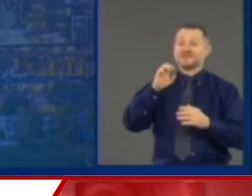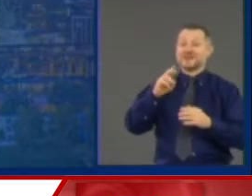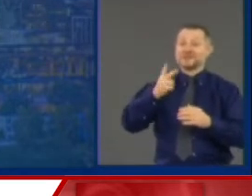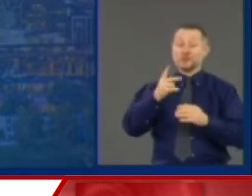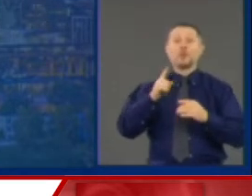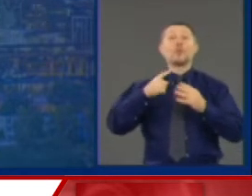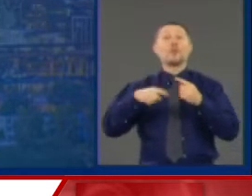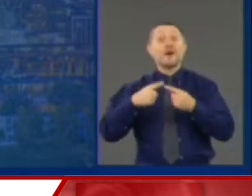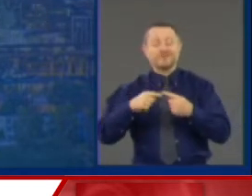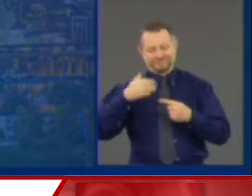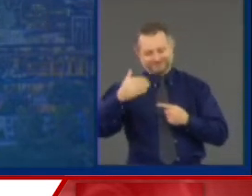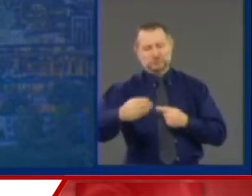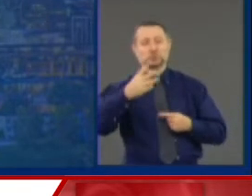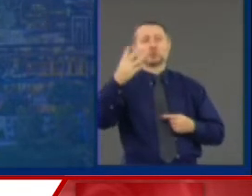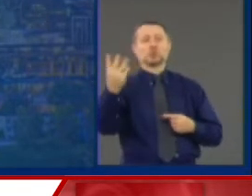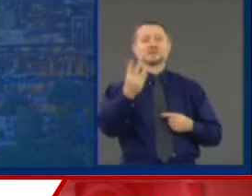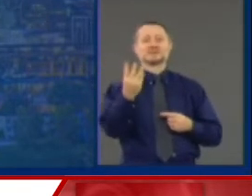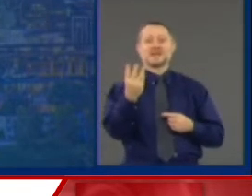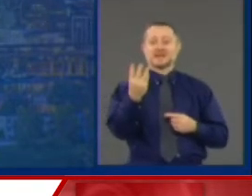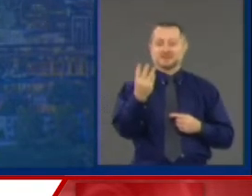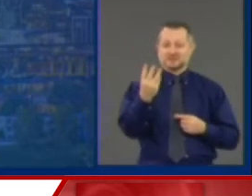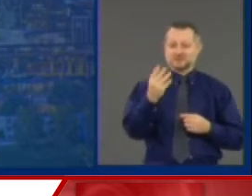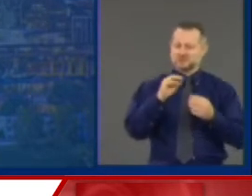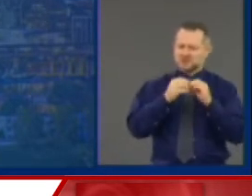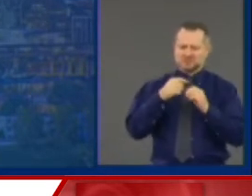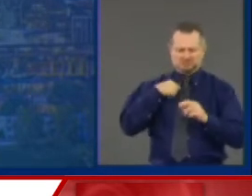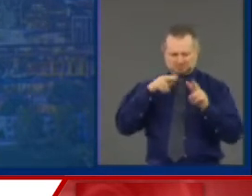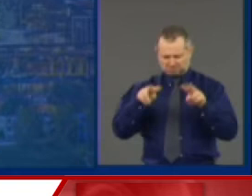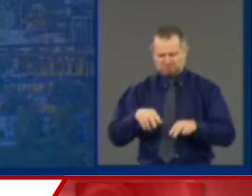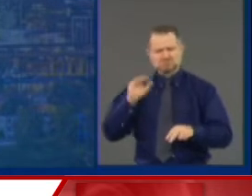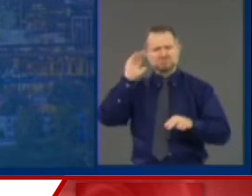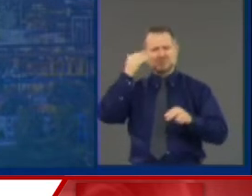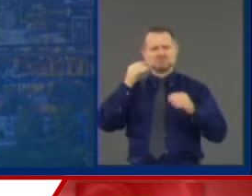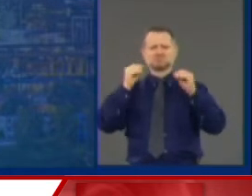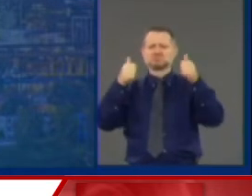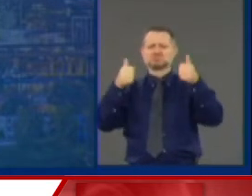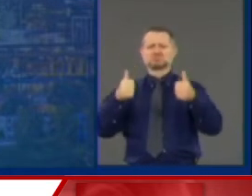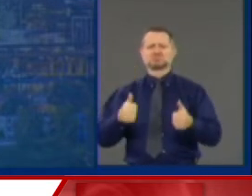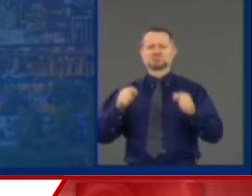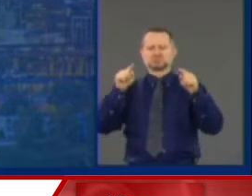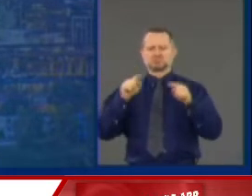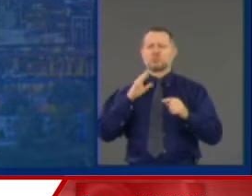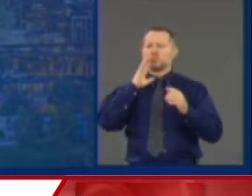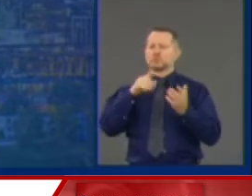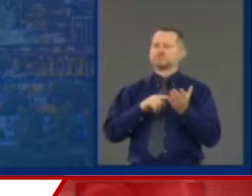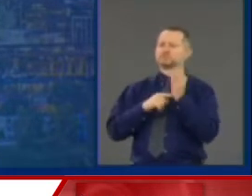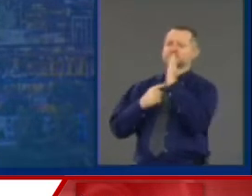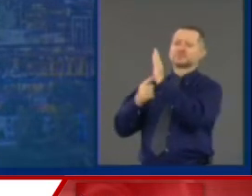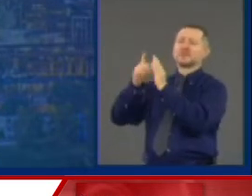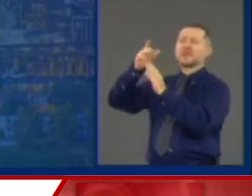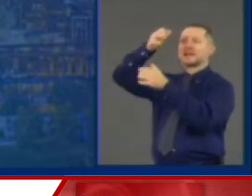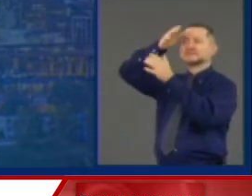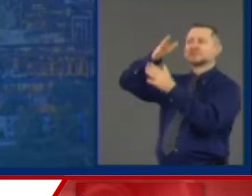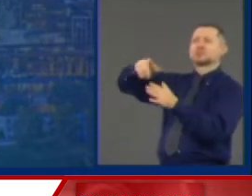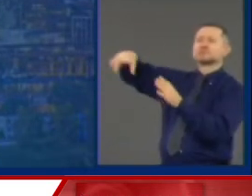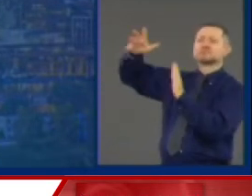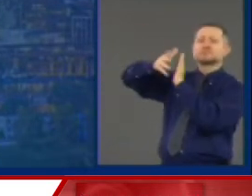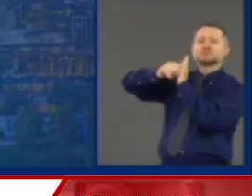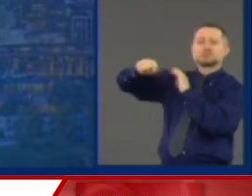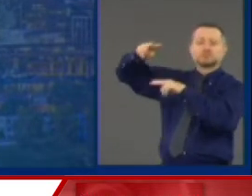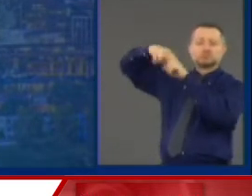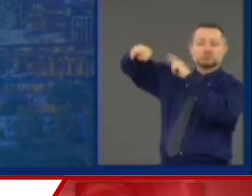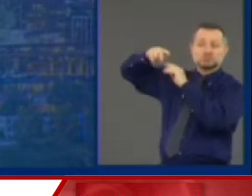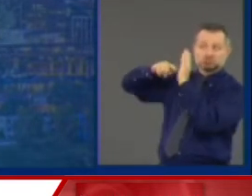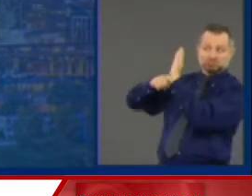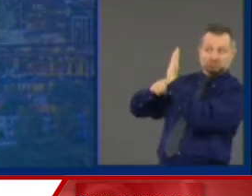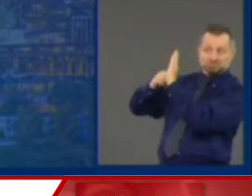Again, all the numbers look good there. We're going to run them by our global team to make sure they are as good as we think